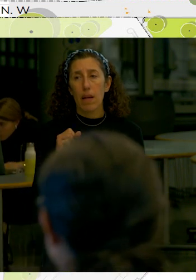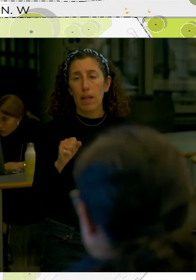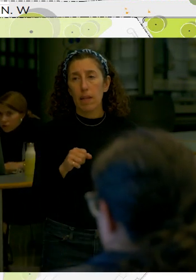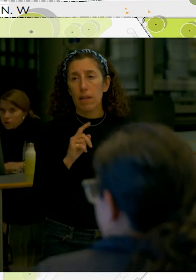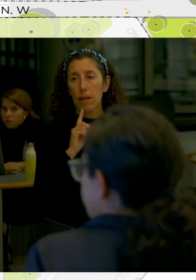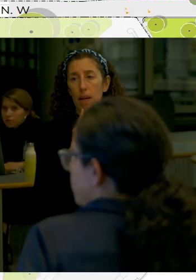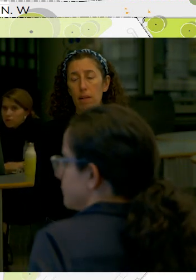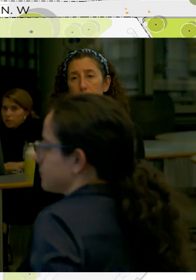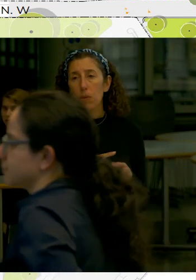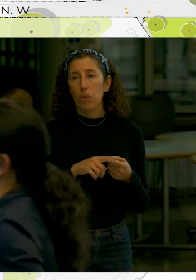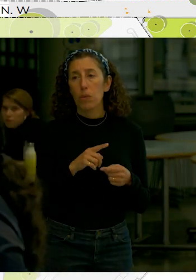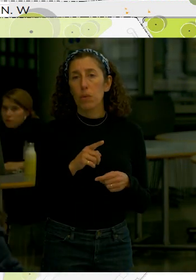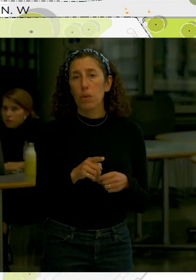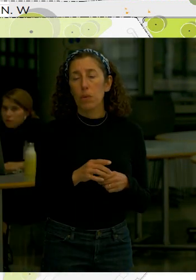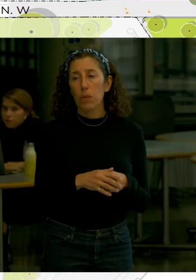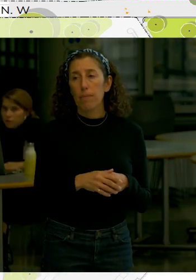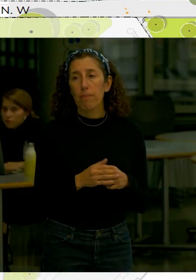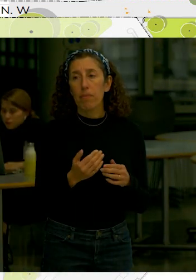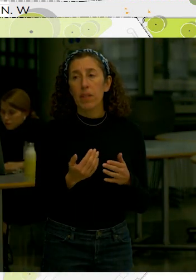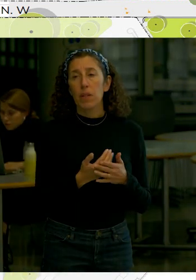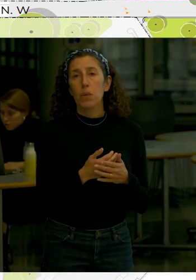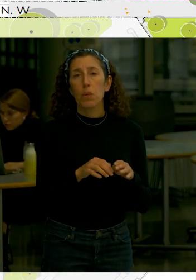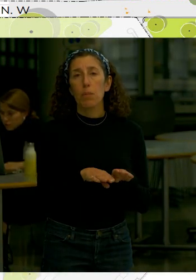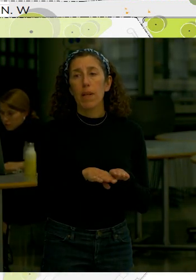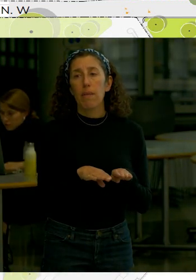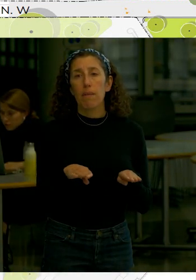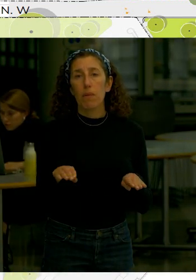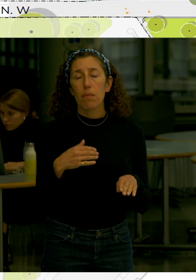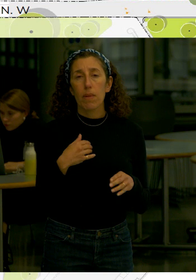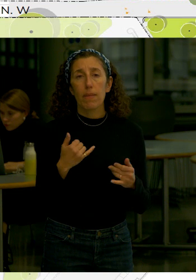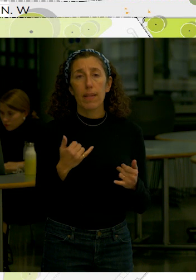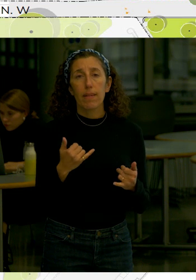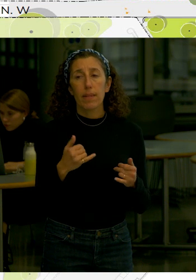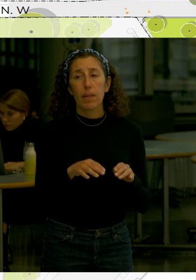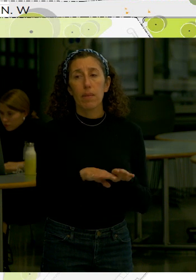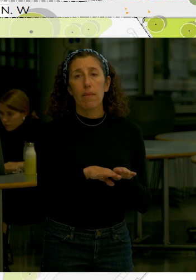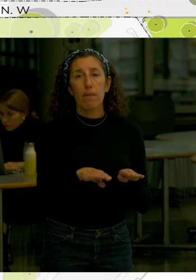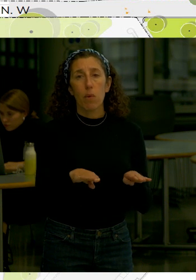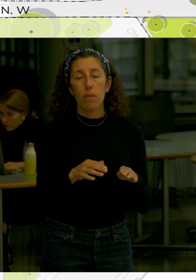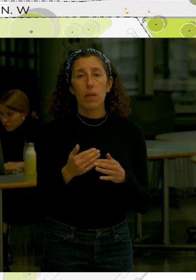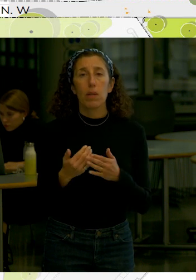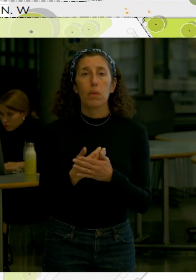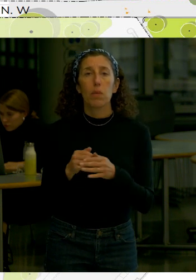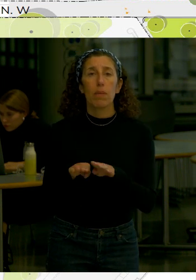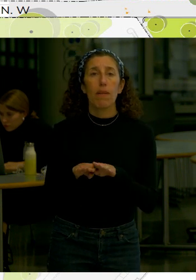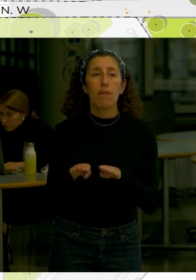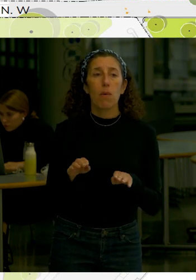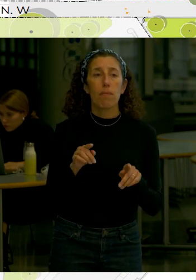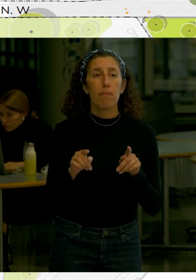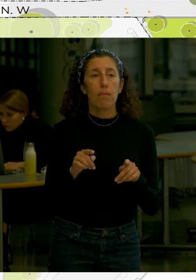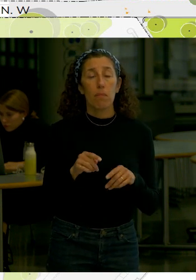the new platform right so there's an existing platform and then there's new platform and that's the difference right